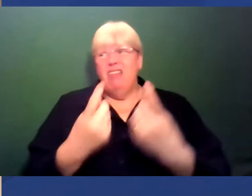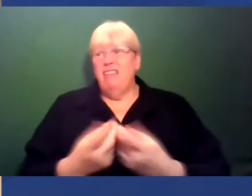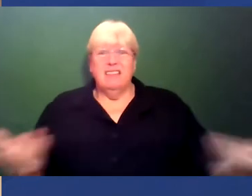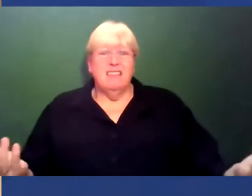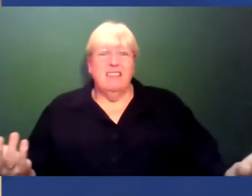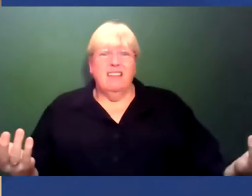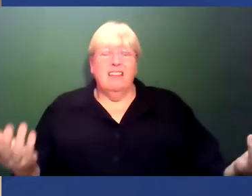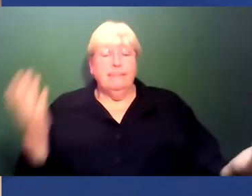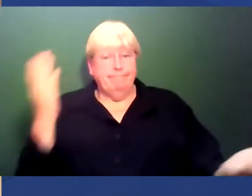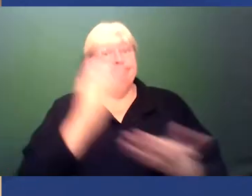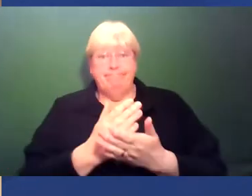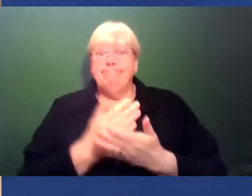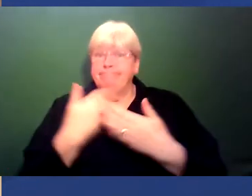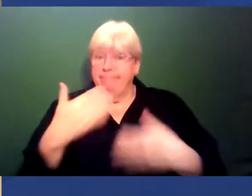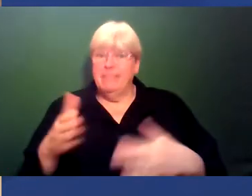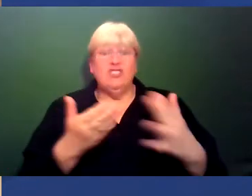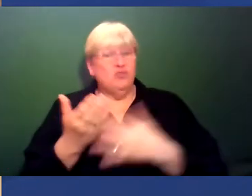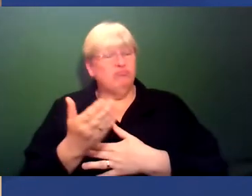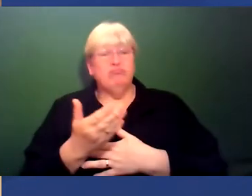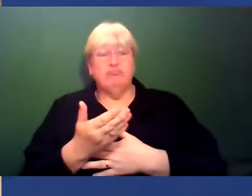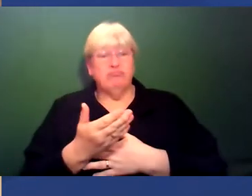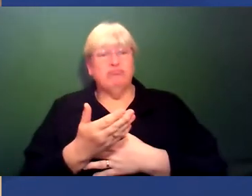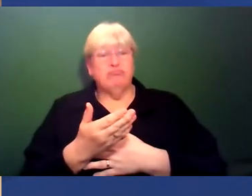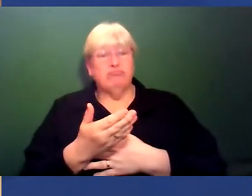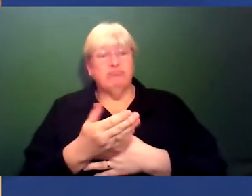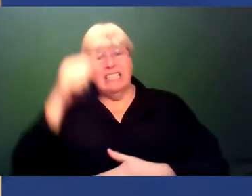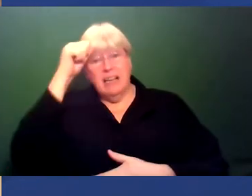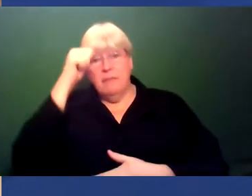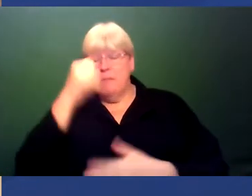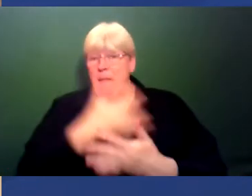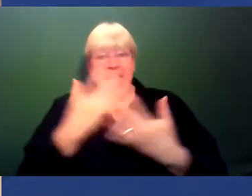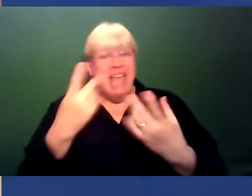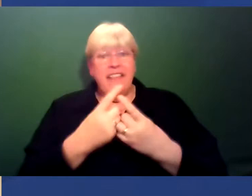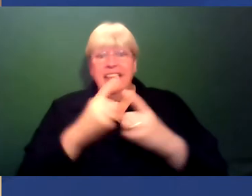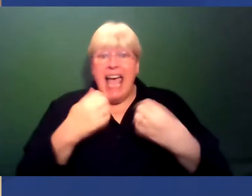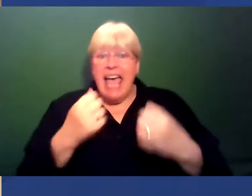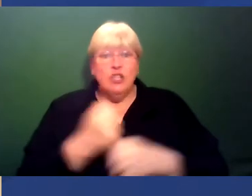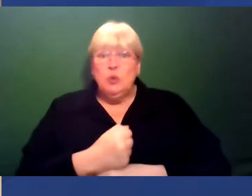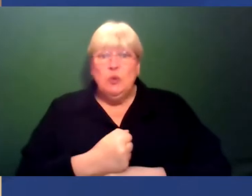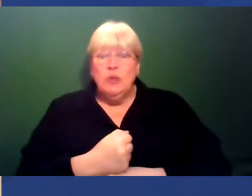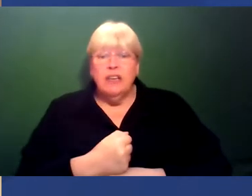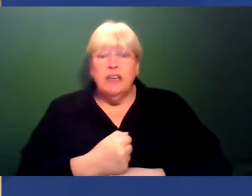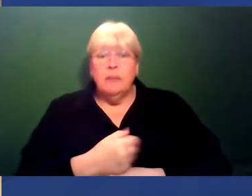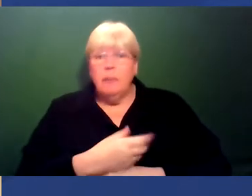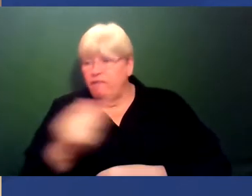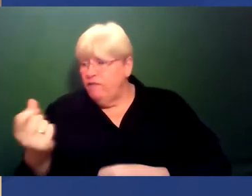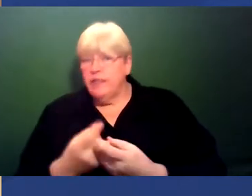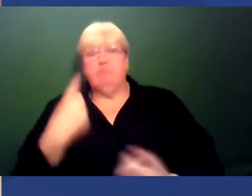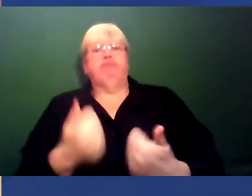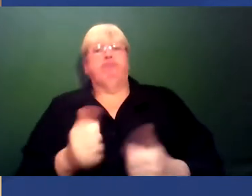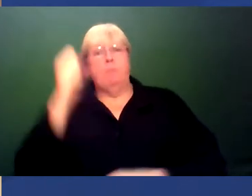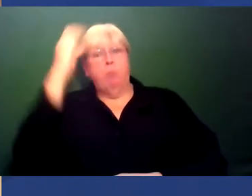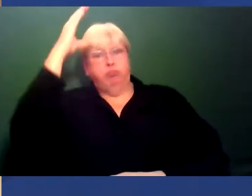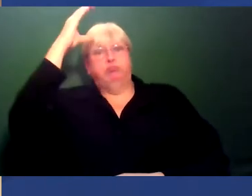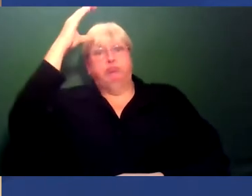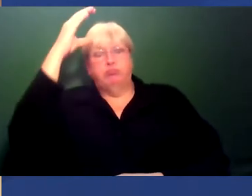You know, and that's true, I think, for a lot of academics, is there's lots of things we can't do. And there's a vanishingly few things we can do. And that maybe applies